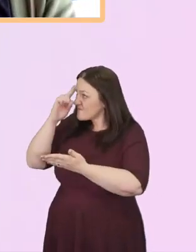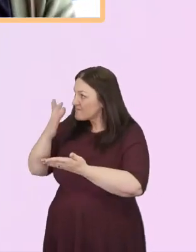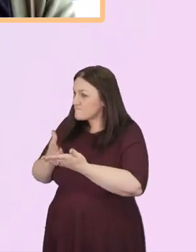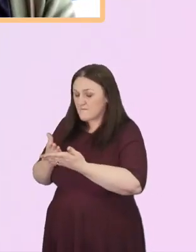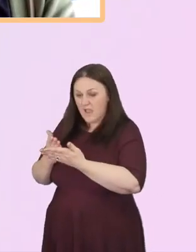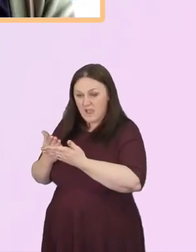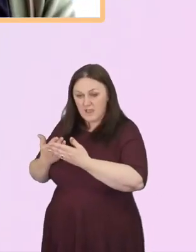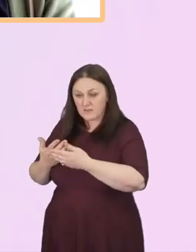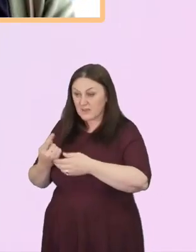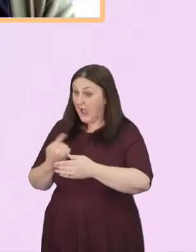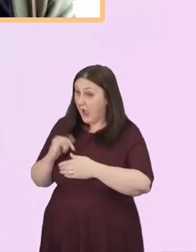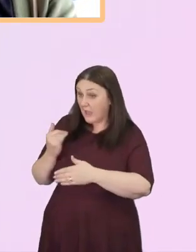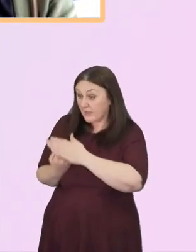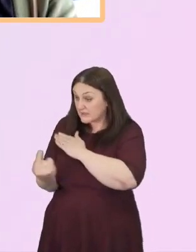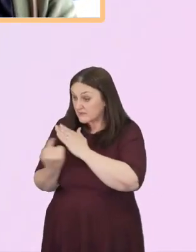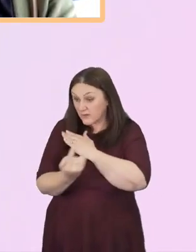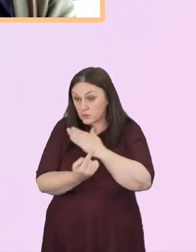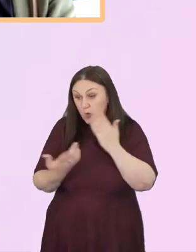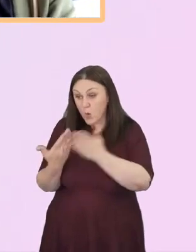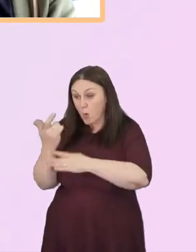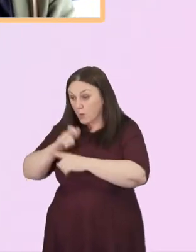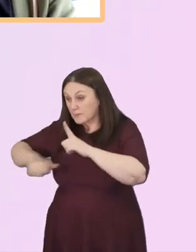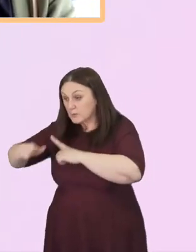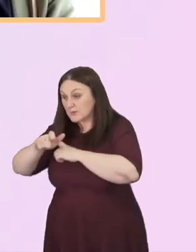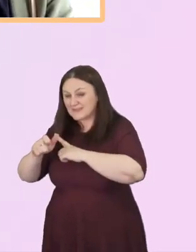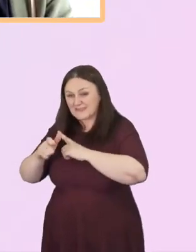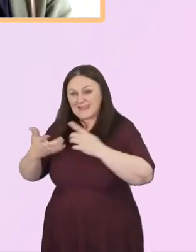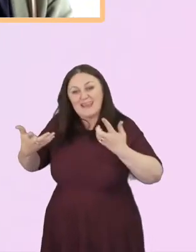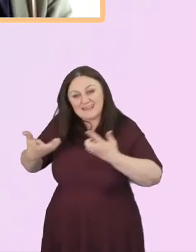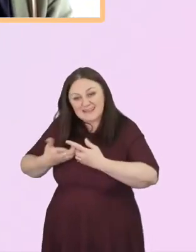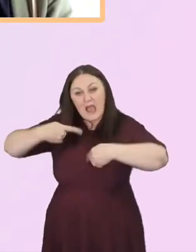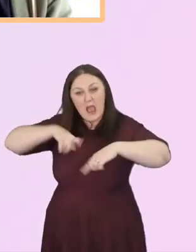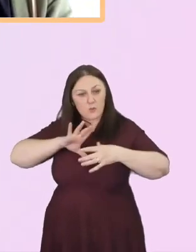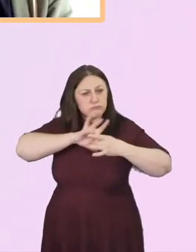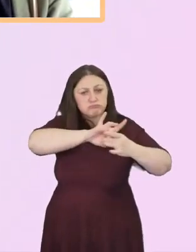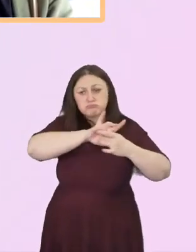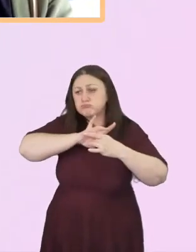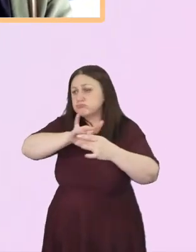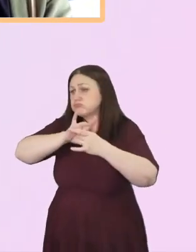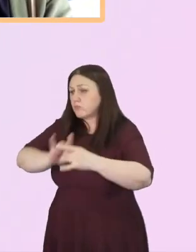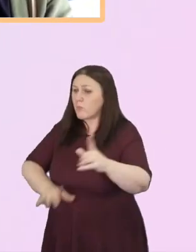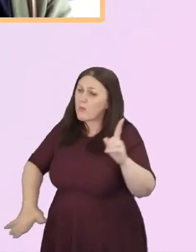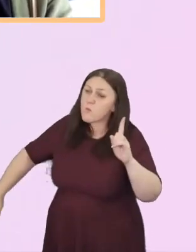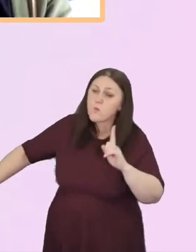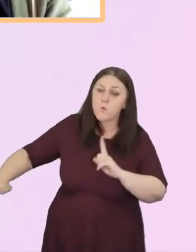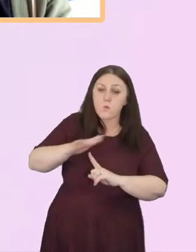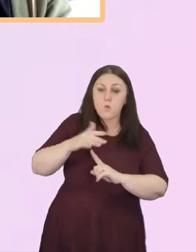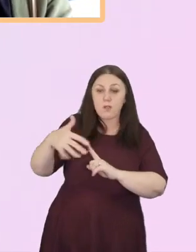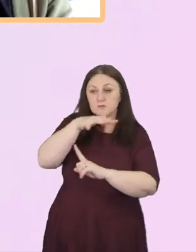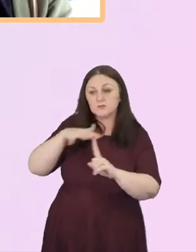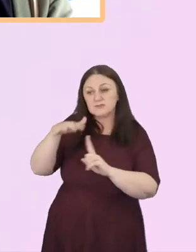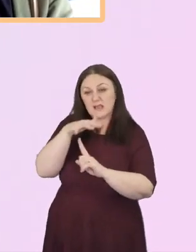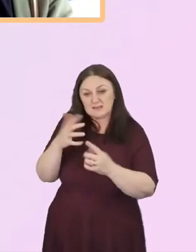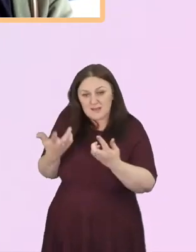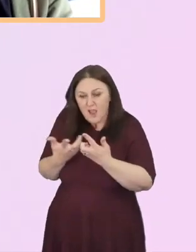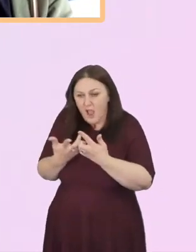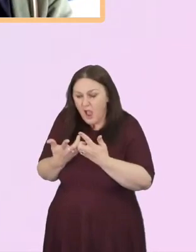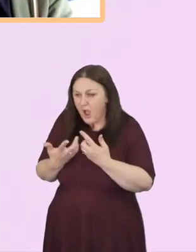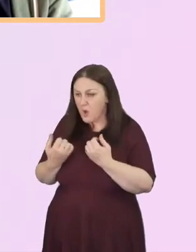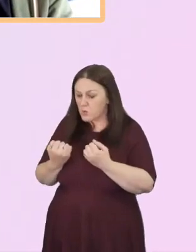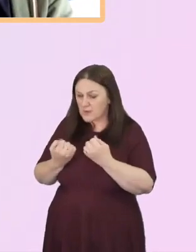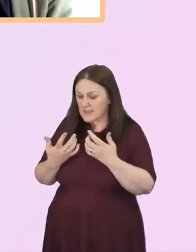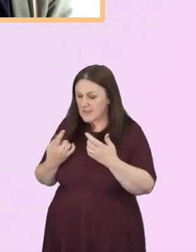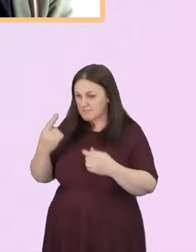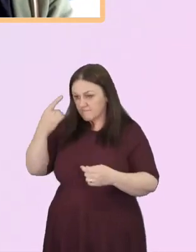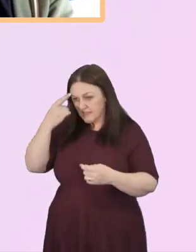churches, or how we interact with the whole of society about, you know, how we approach power, how we